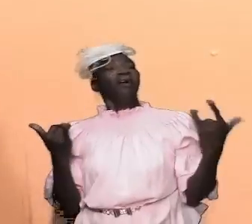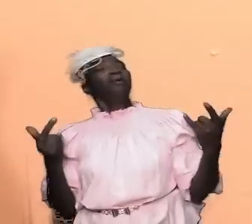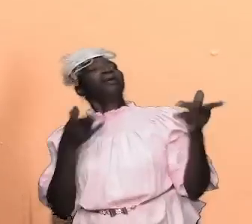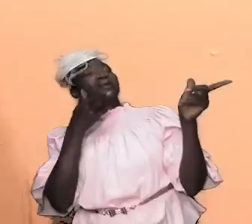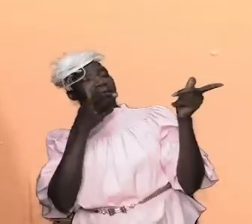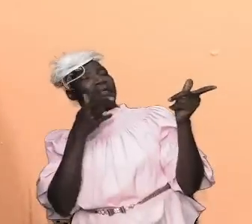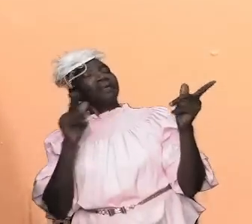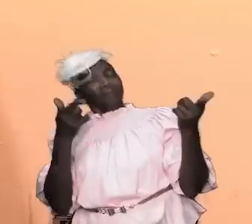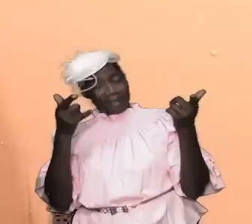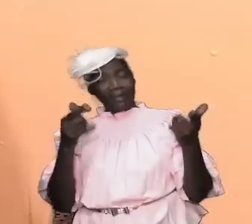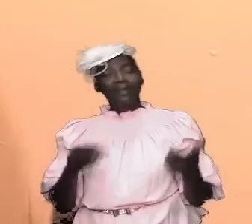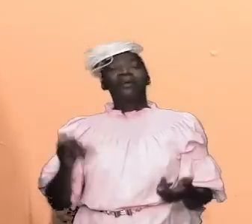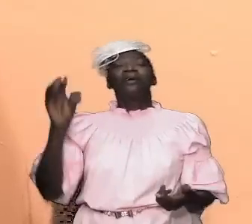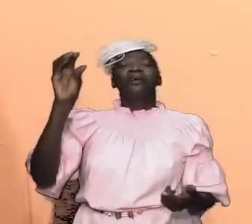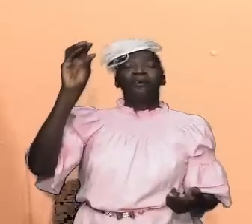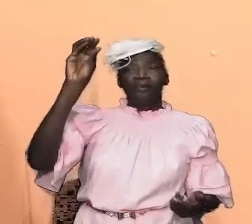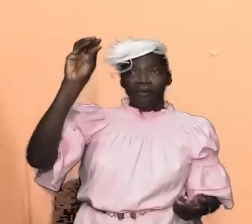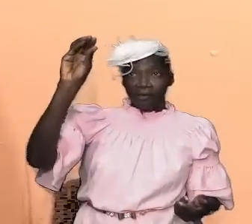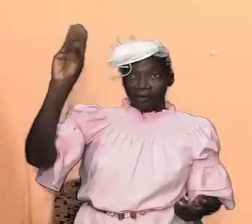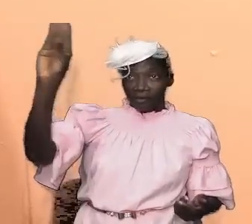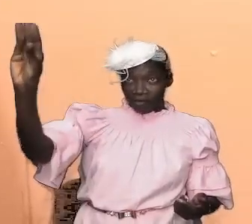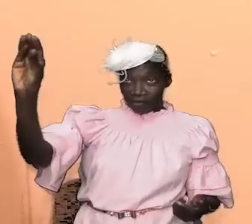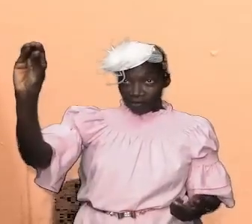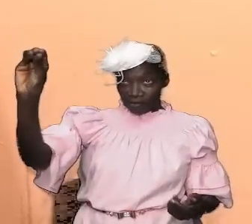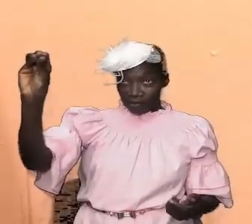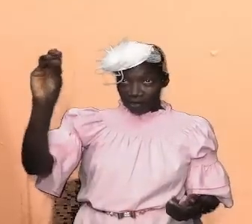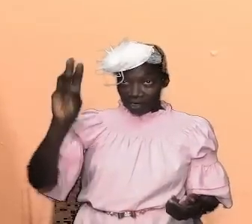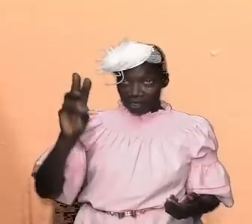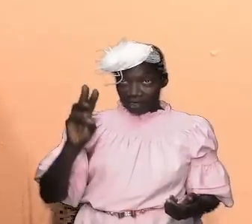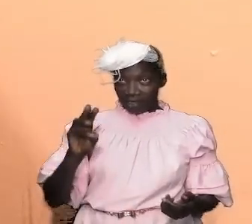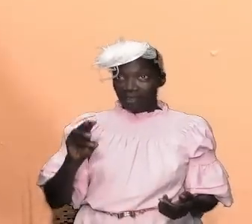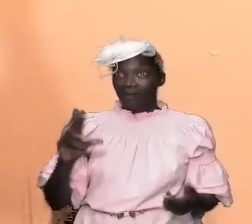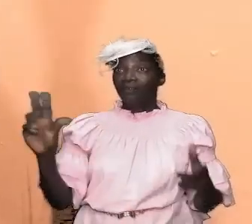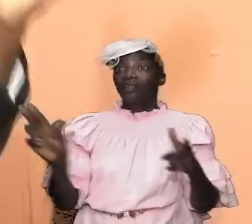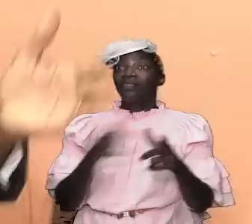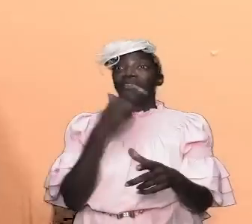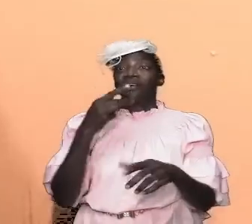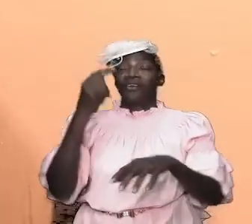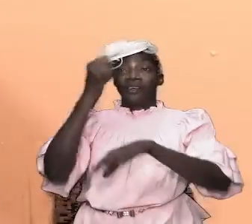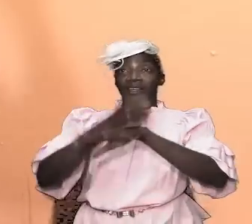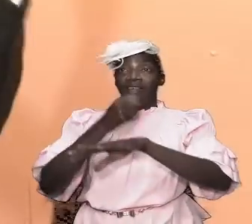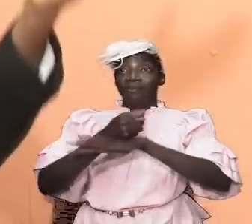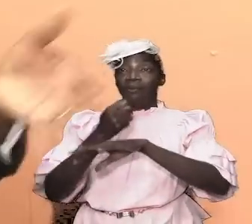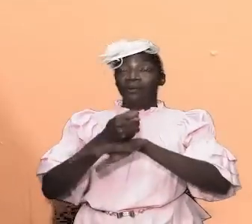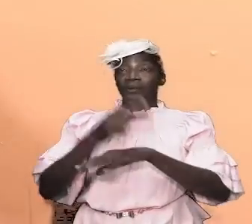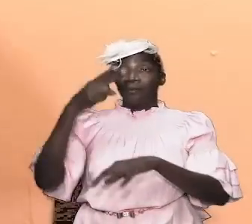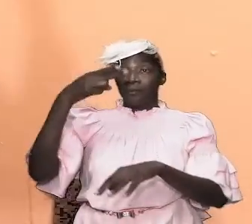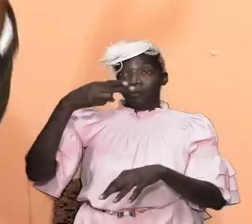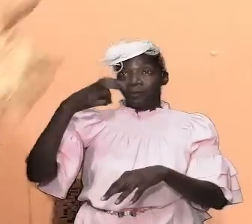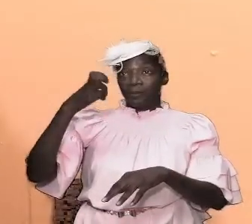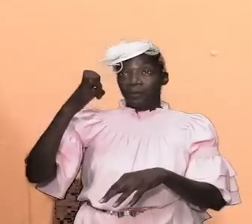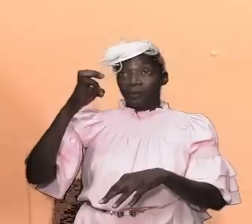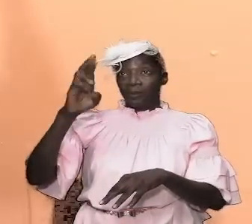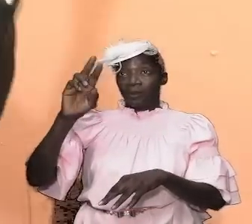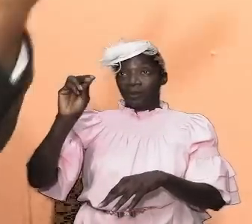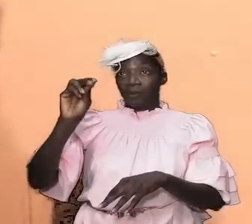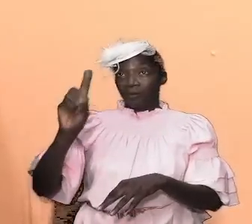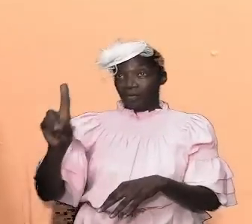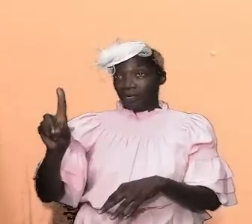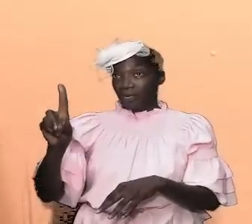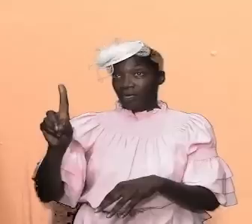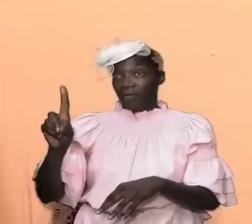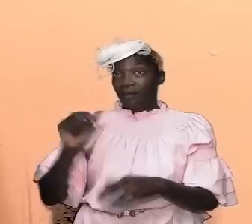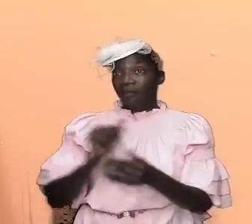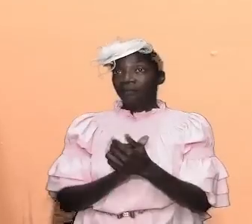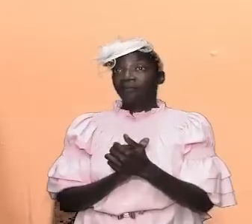that was a third temple that herod and all those before him was working on and get to